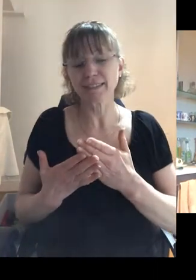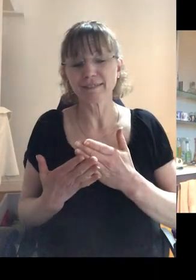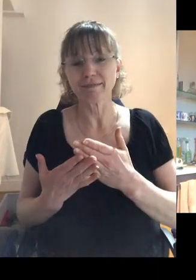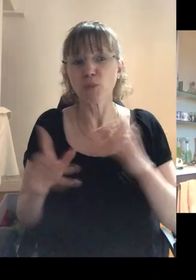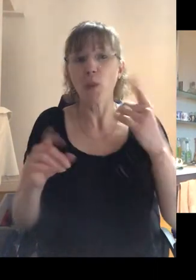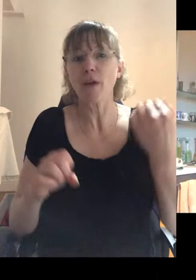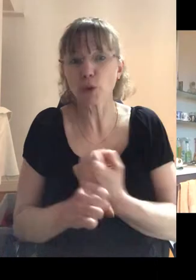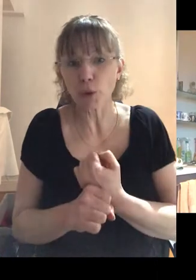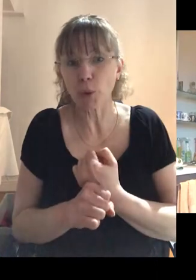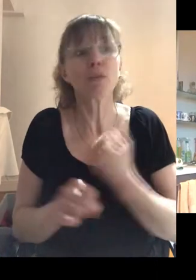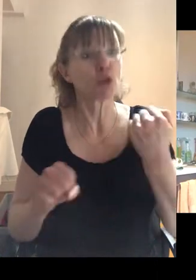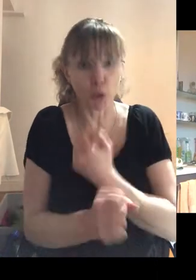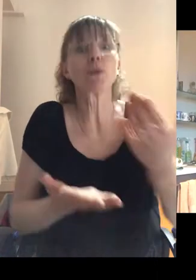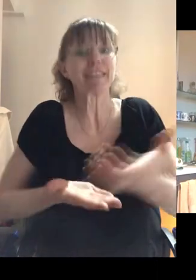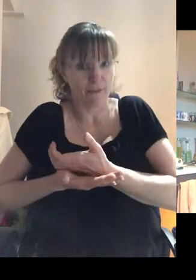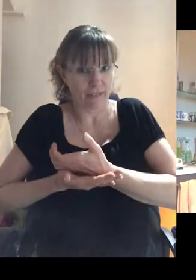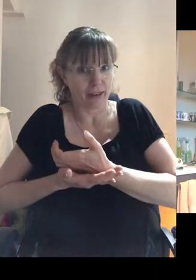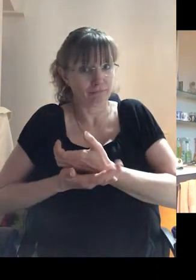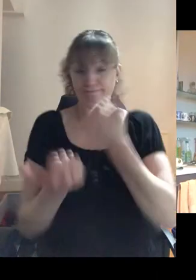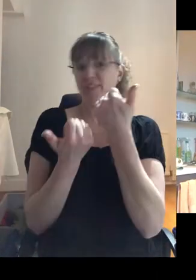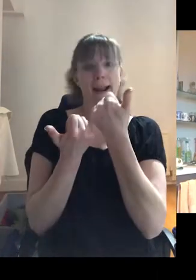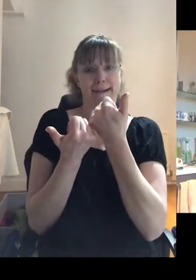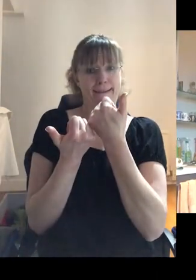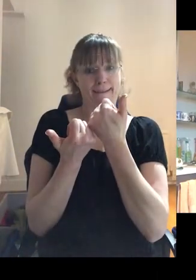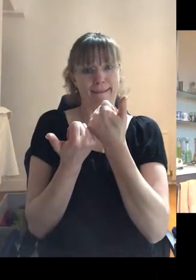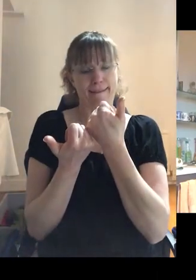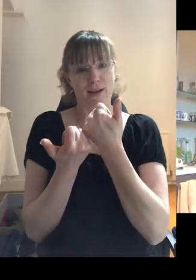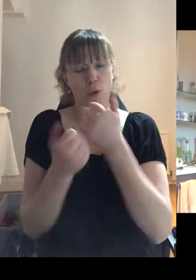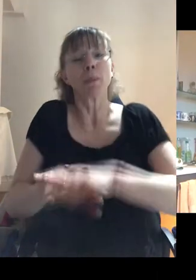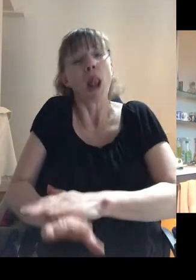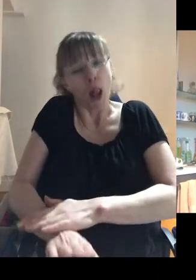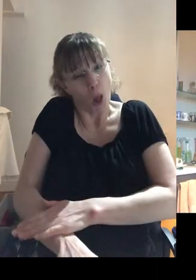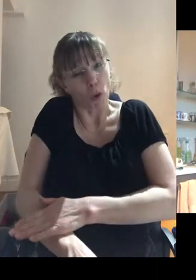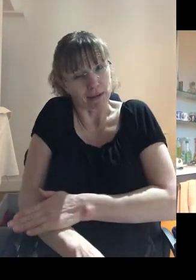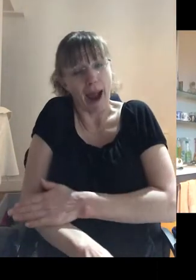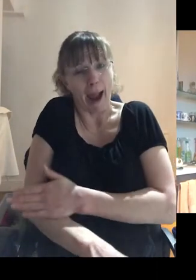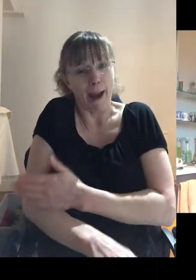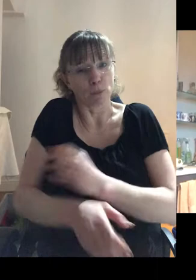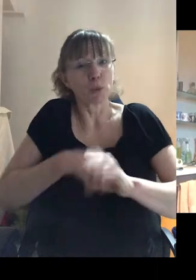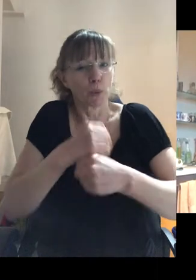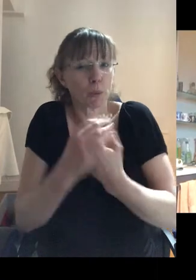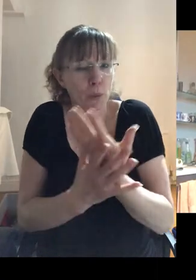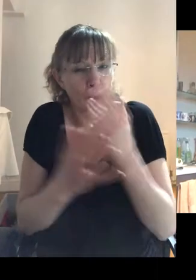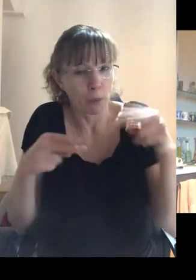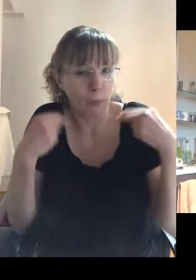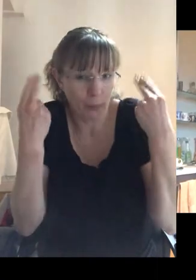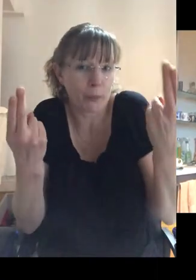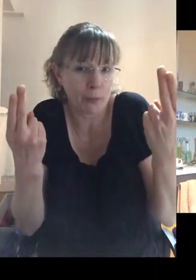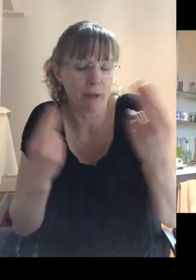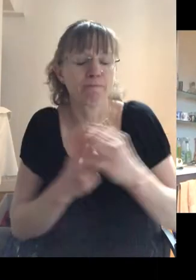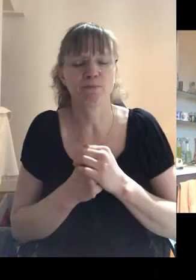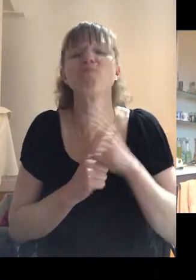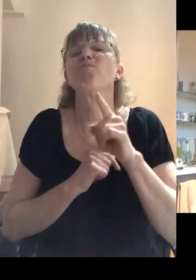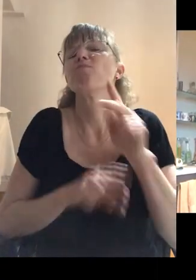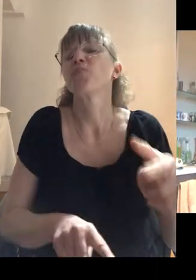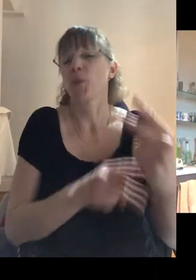you, whatever you do safely, then there's, that, that's fine. And so it took me a long time to get there. Well, let's take you back a little bit